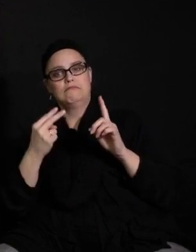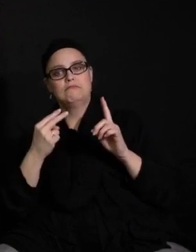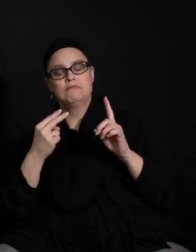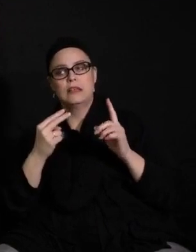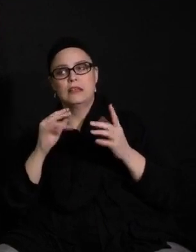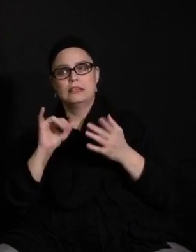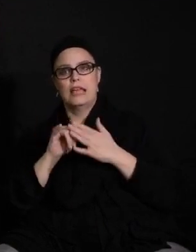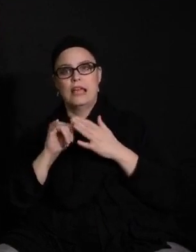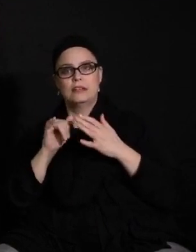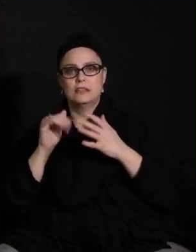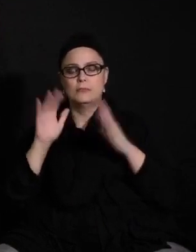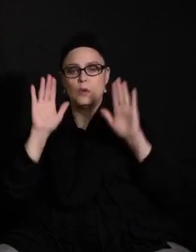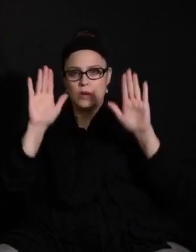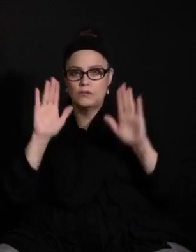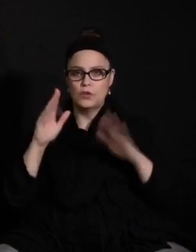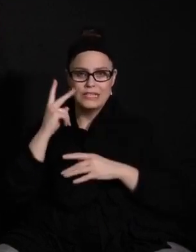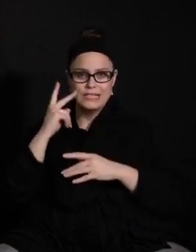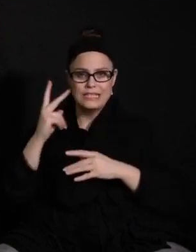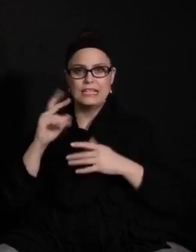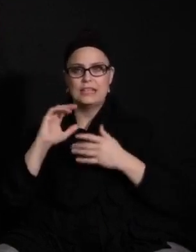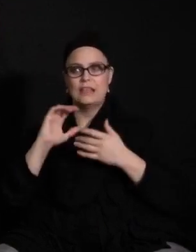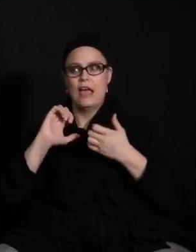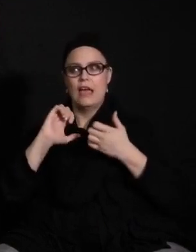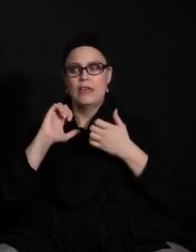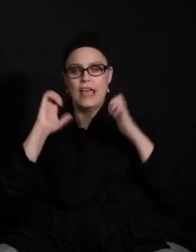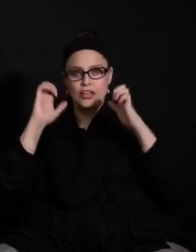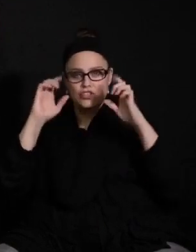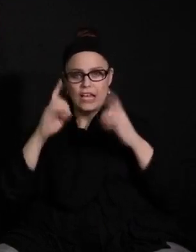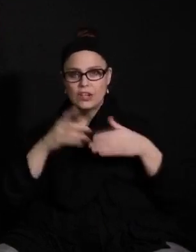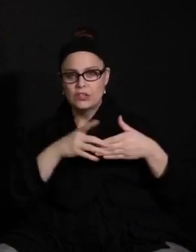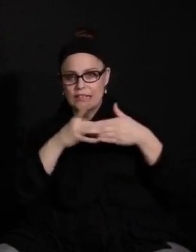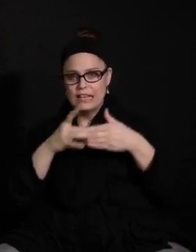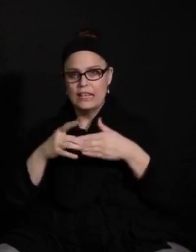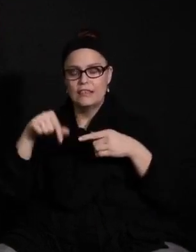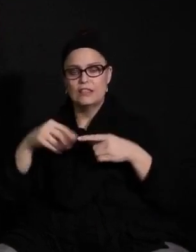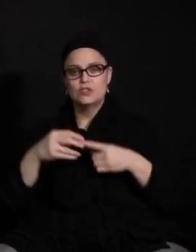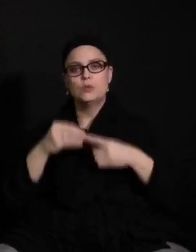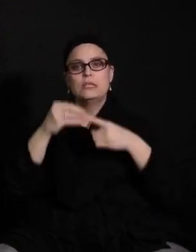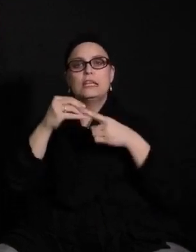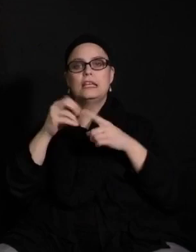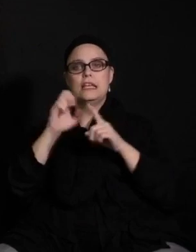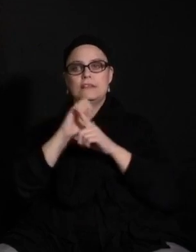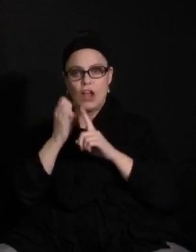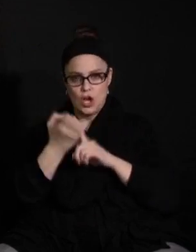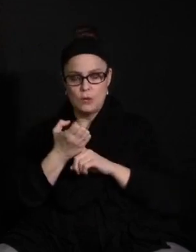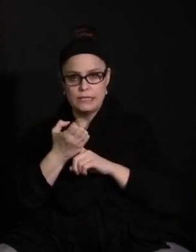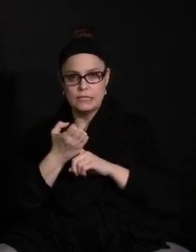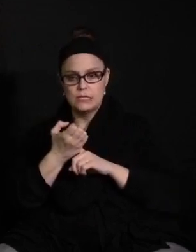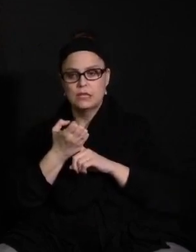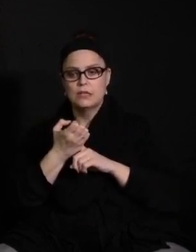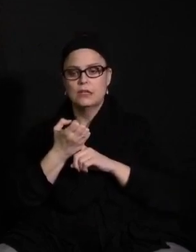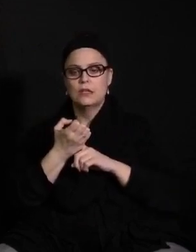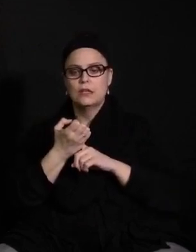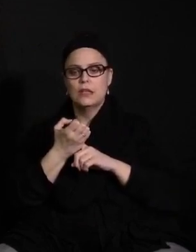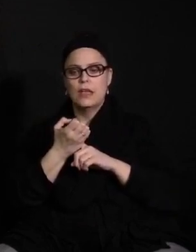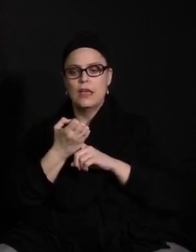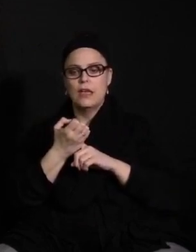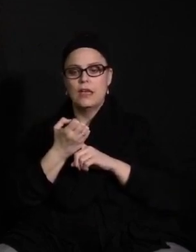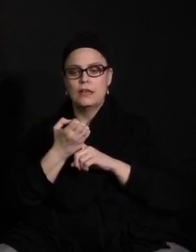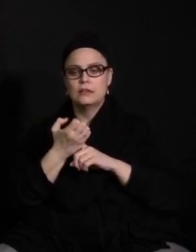leading for how to meet students' needs in a unique environment. And we've been working with the